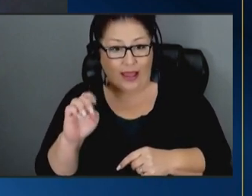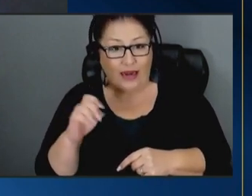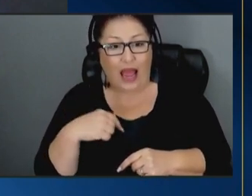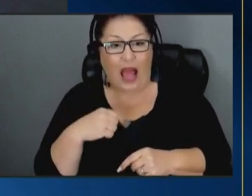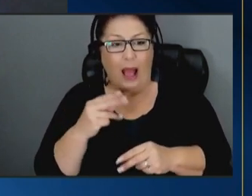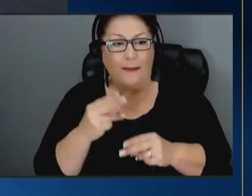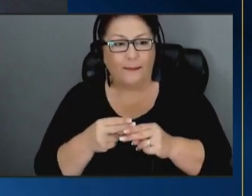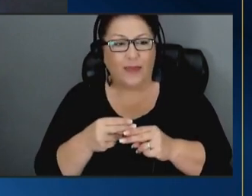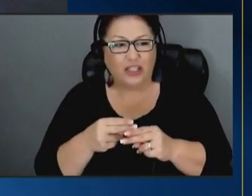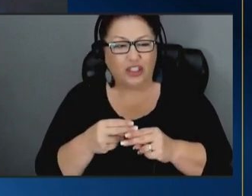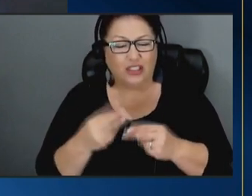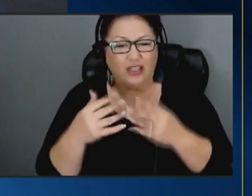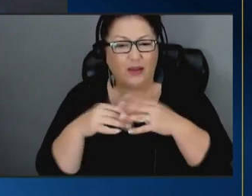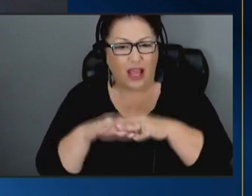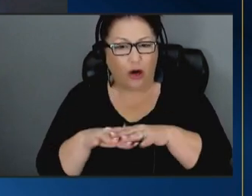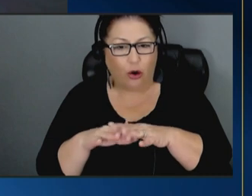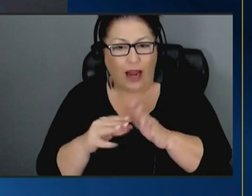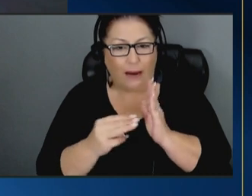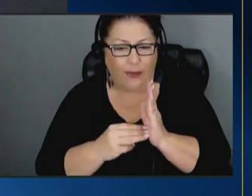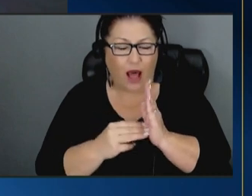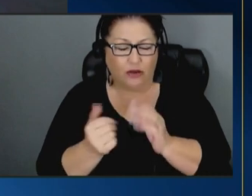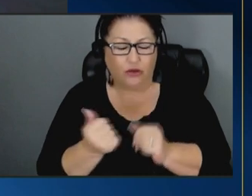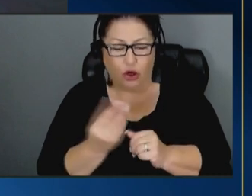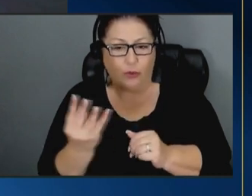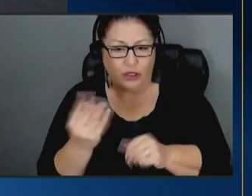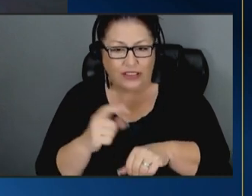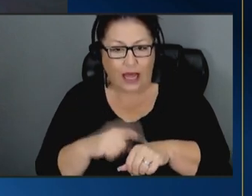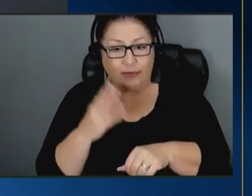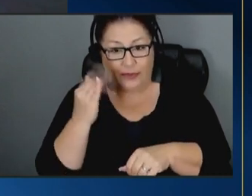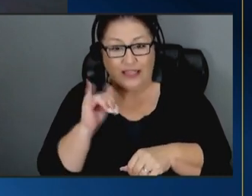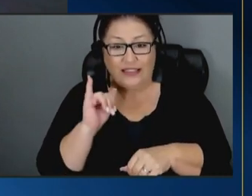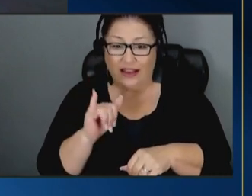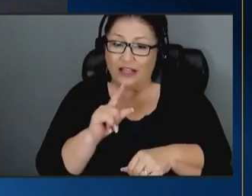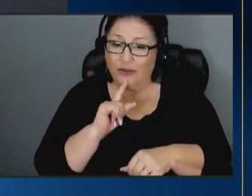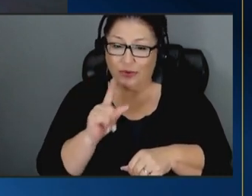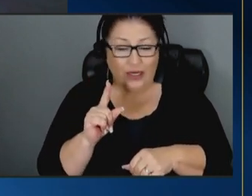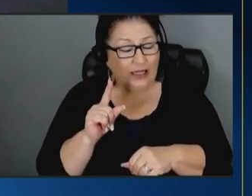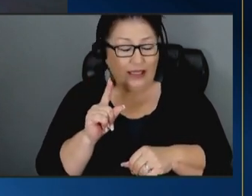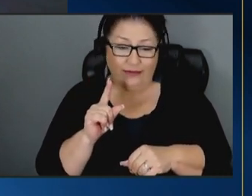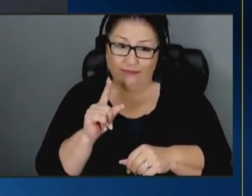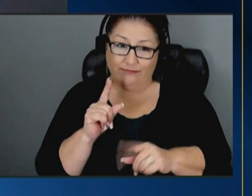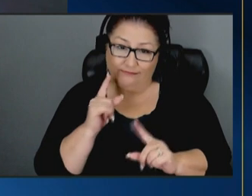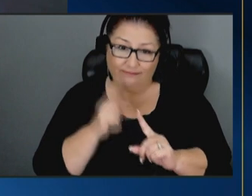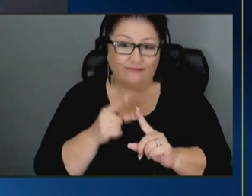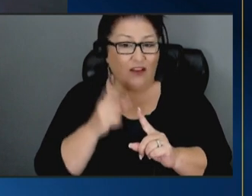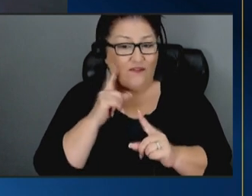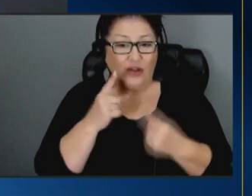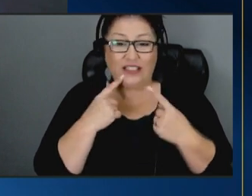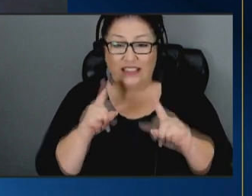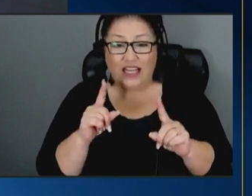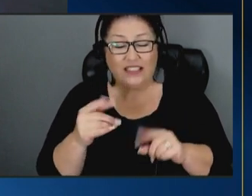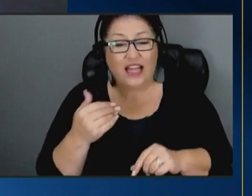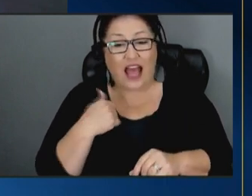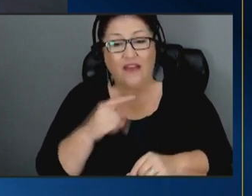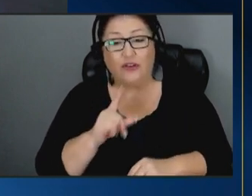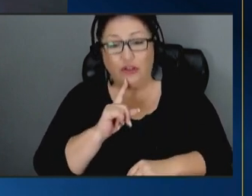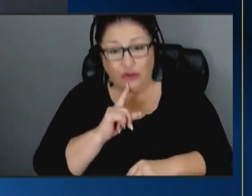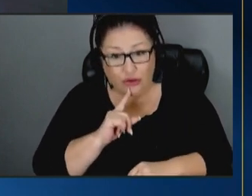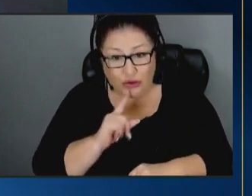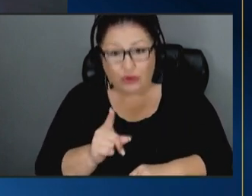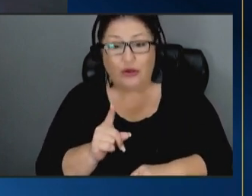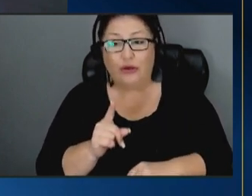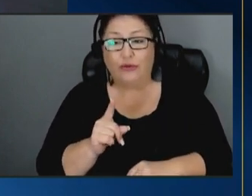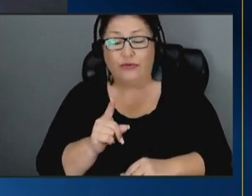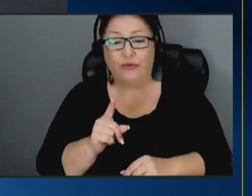the integrated model numerous times because it is the pinnacle of success for us is to have true fidelity to this full